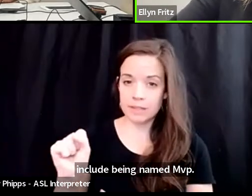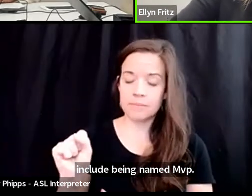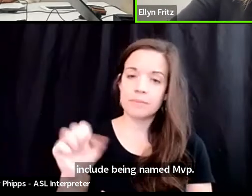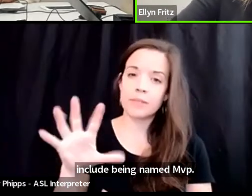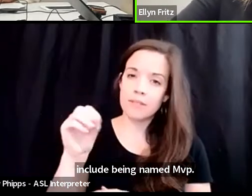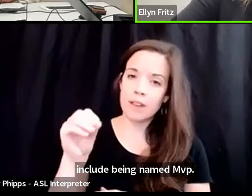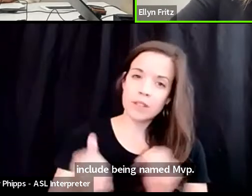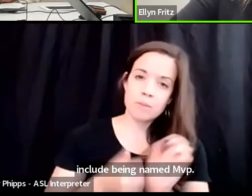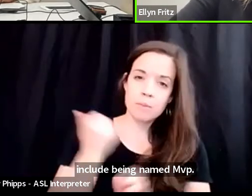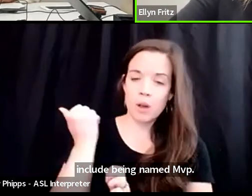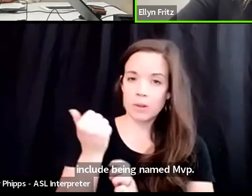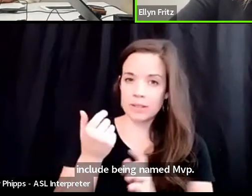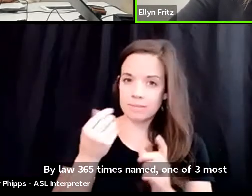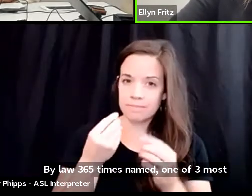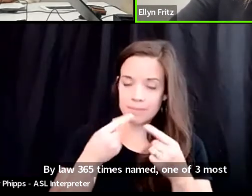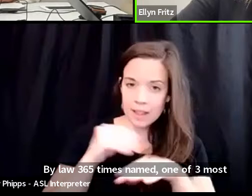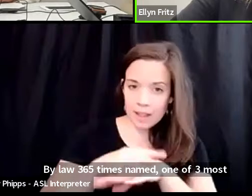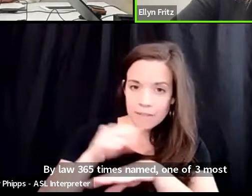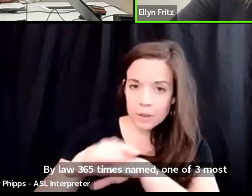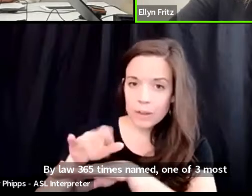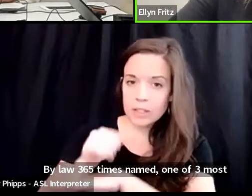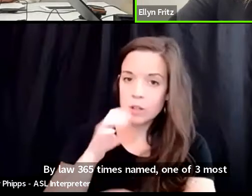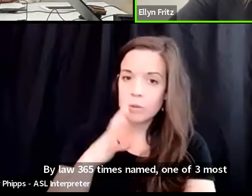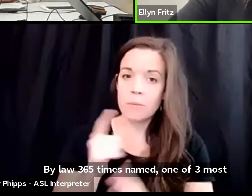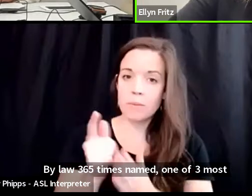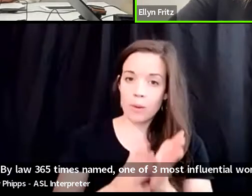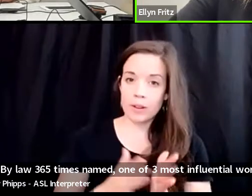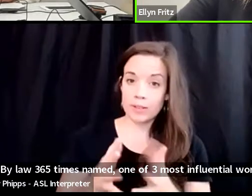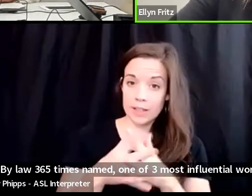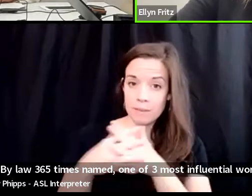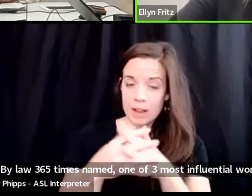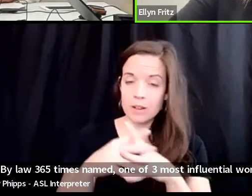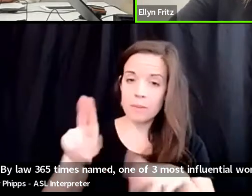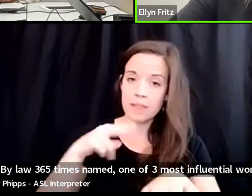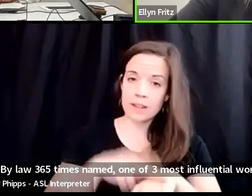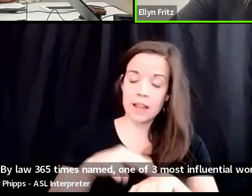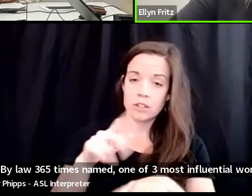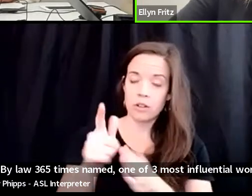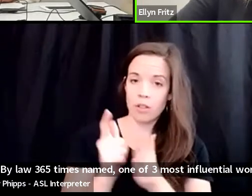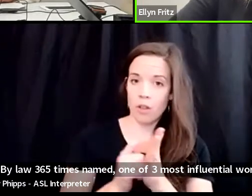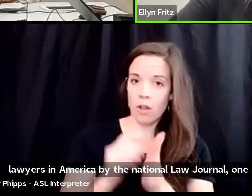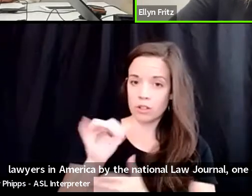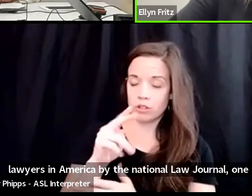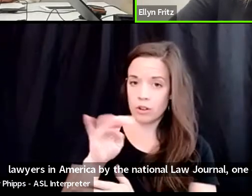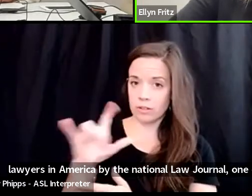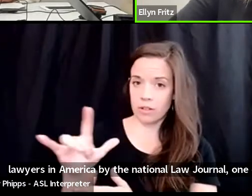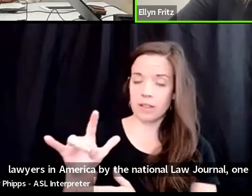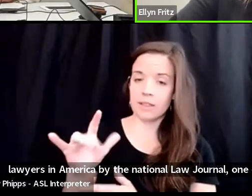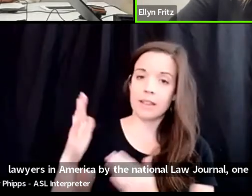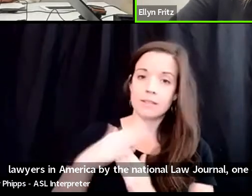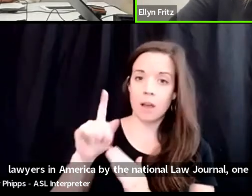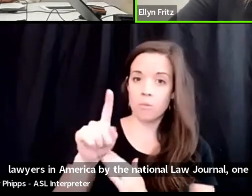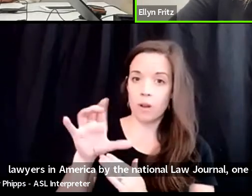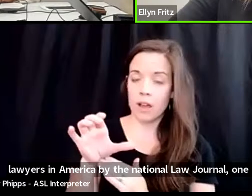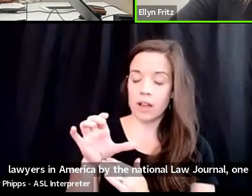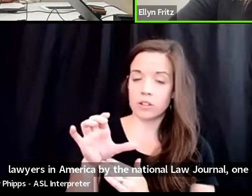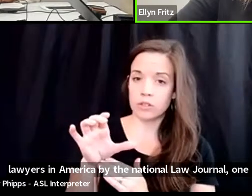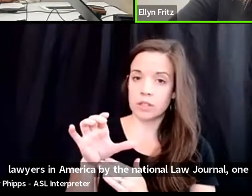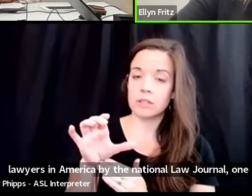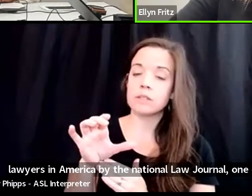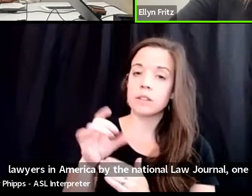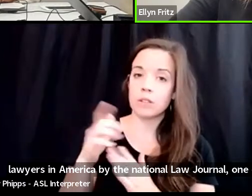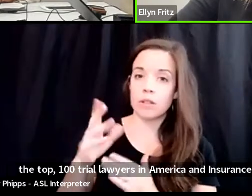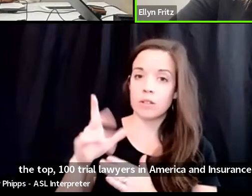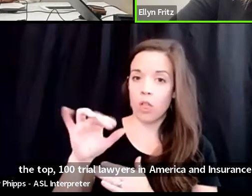influential women lawyers in America by the National Law Journal, one of the top 100 trial lawyers in America, and insurance